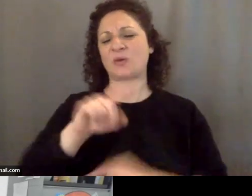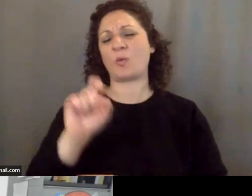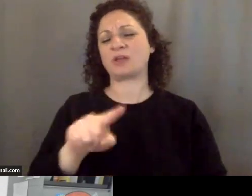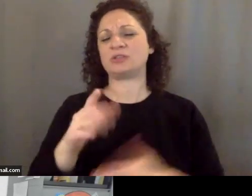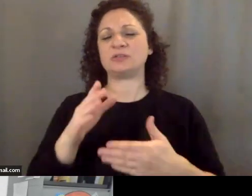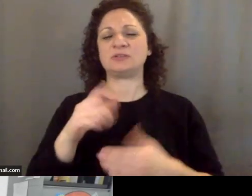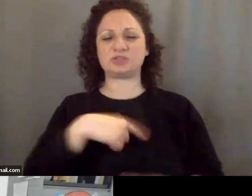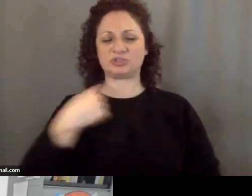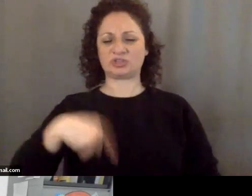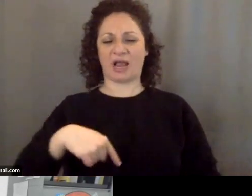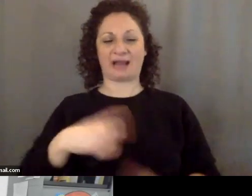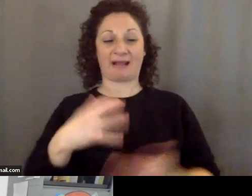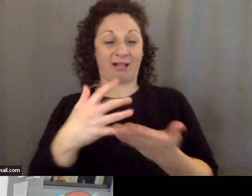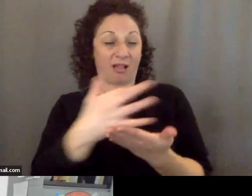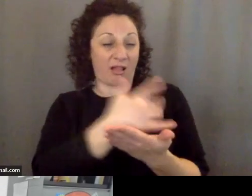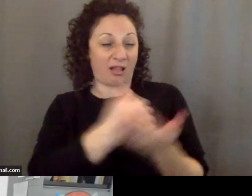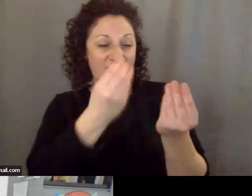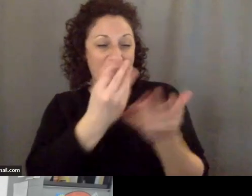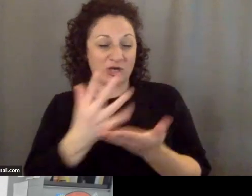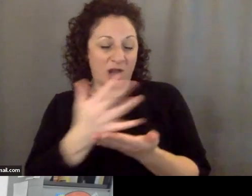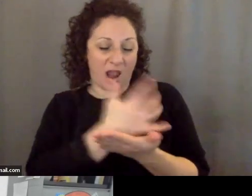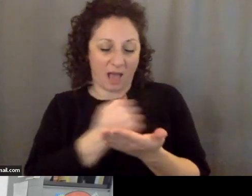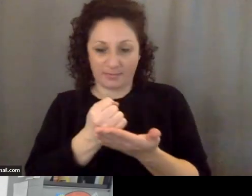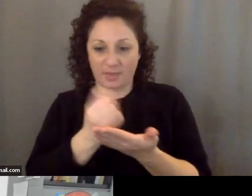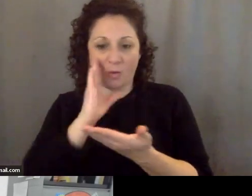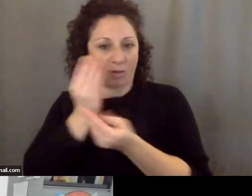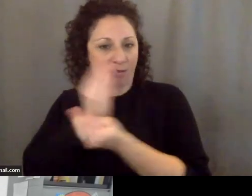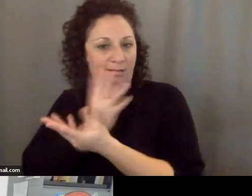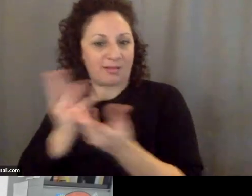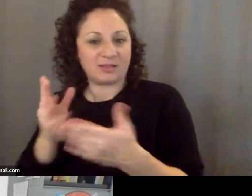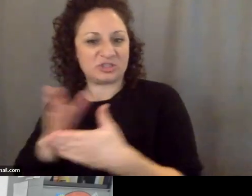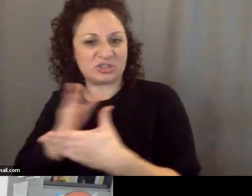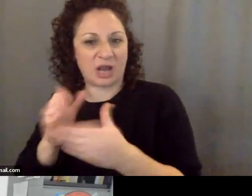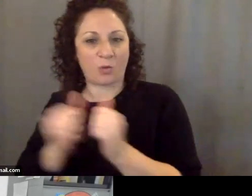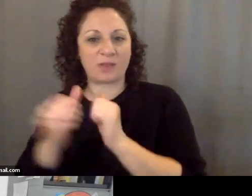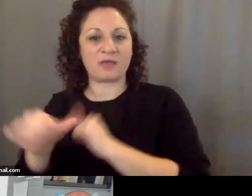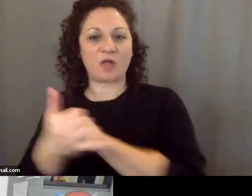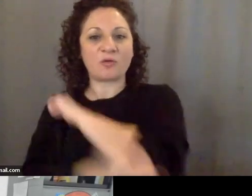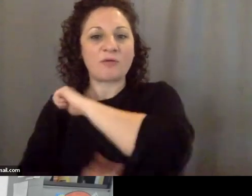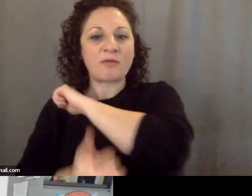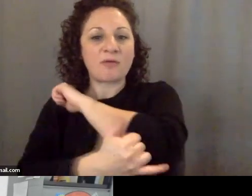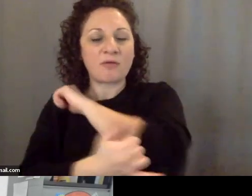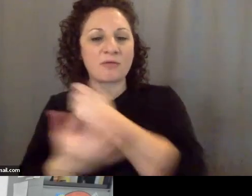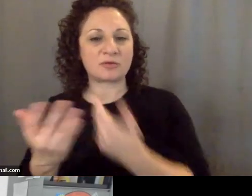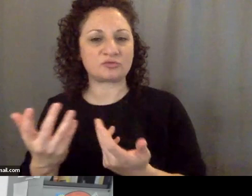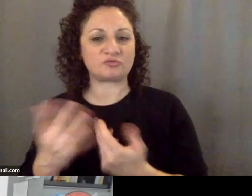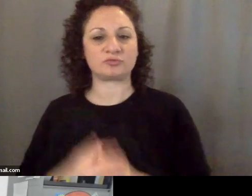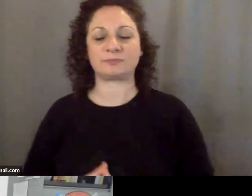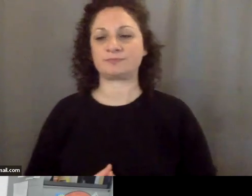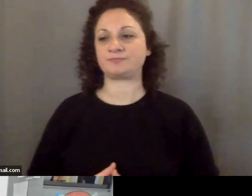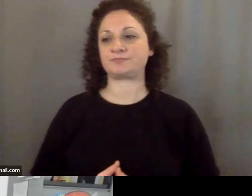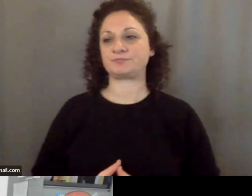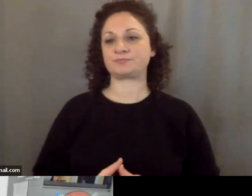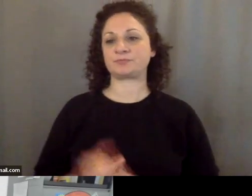this information that they glean with other nations or other entities imagine probably